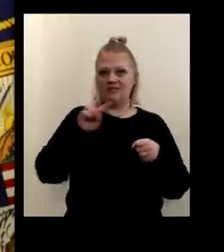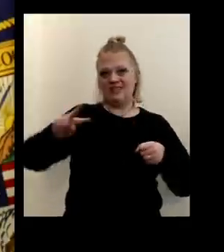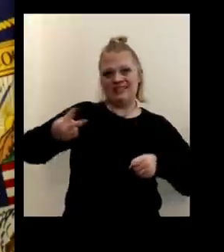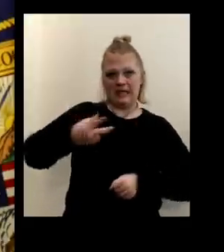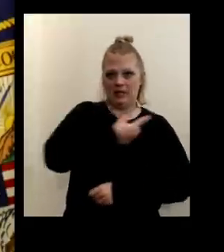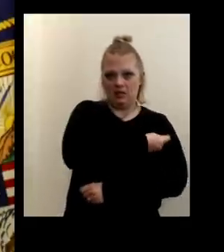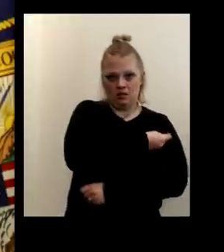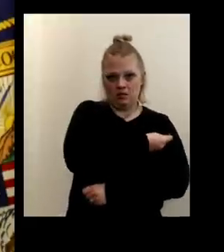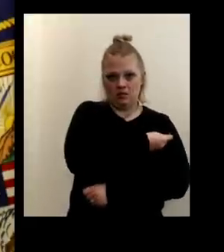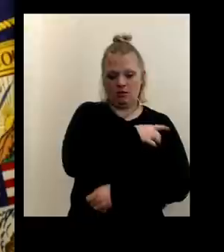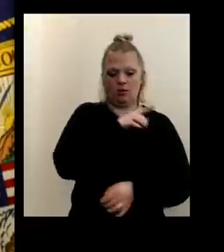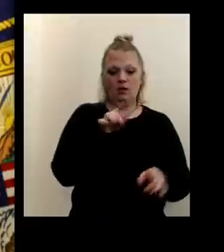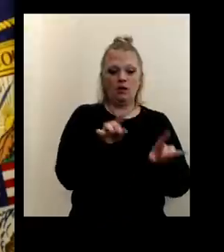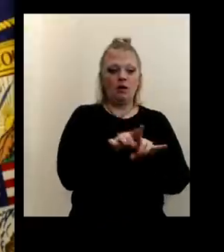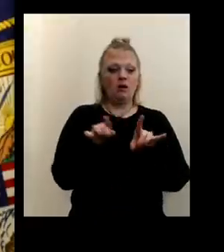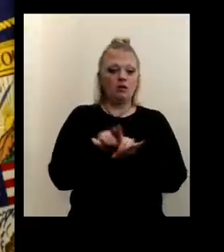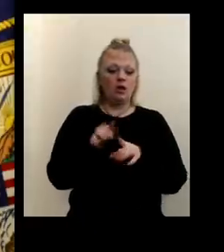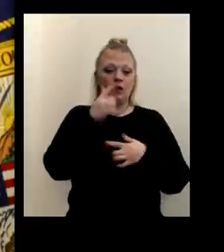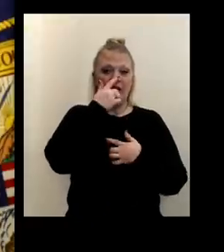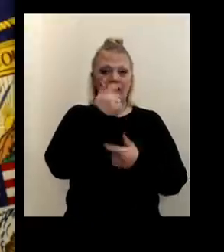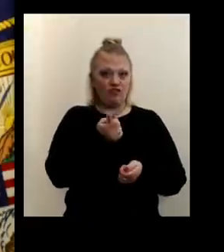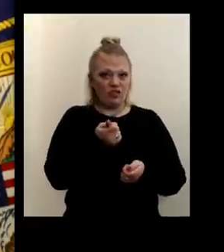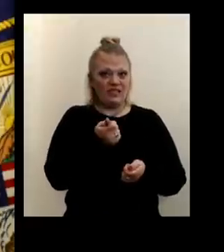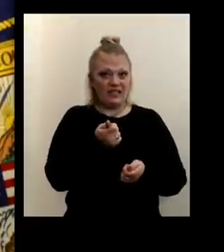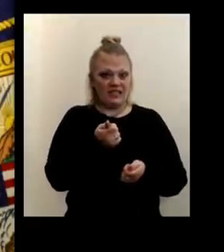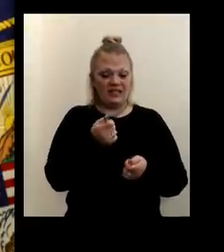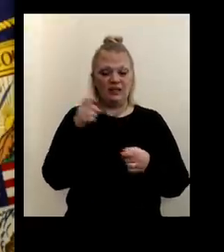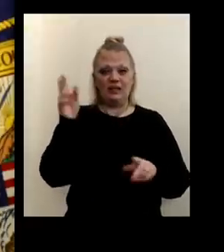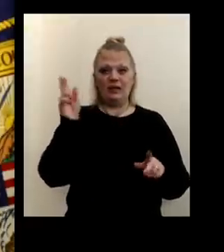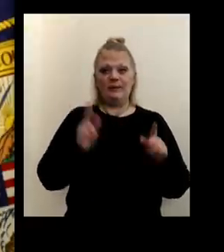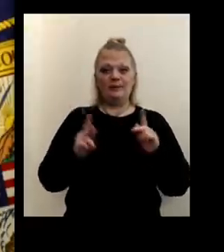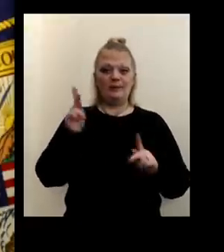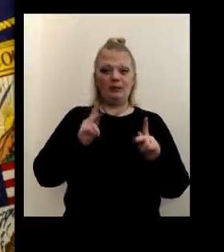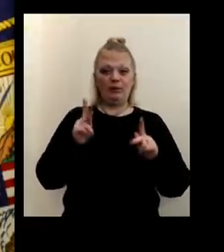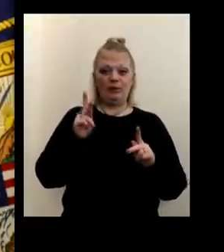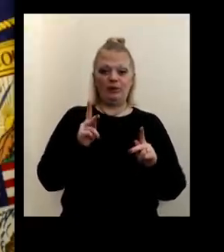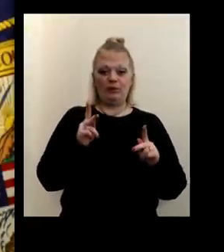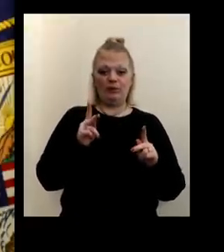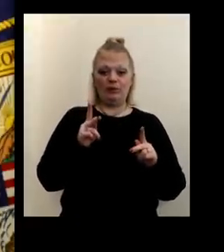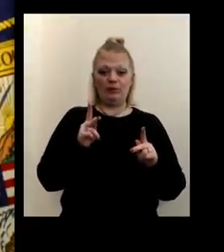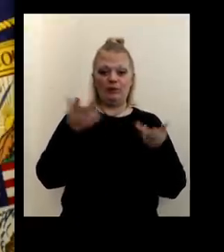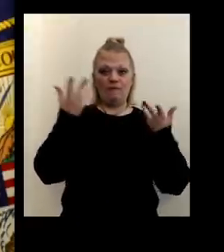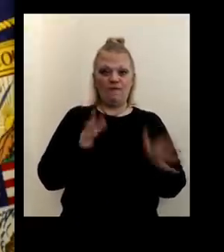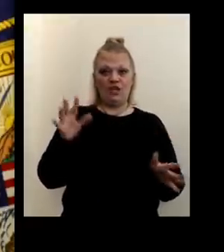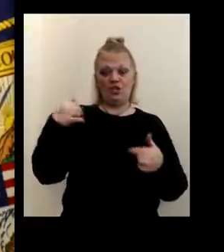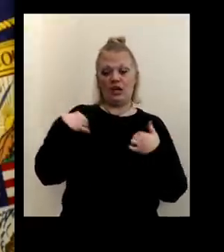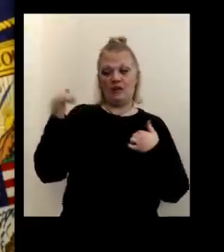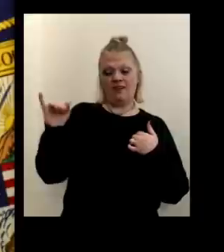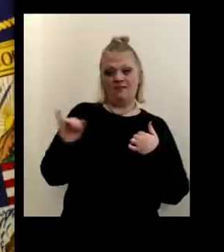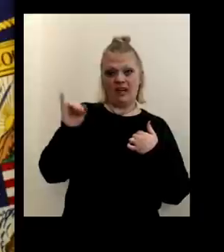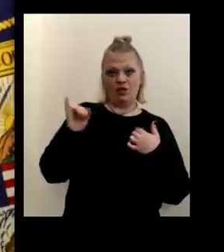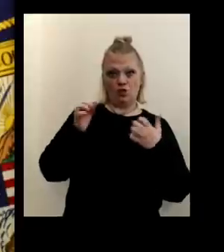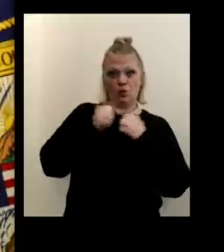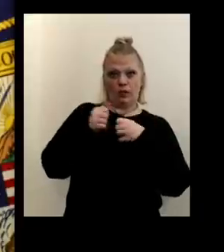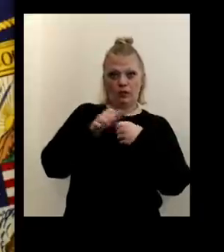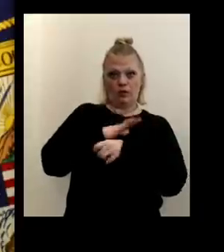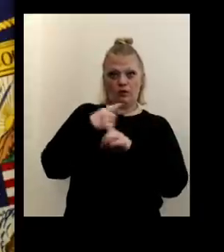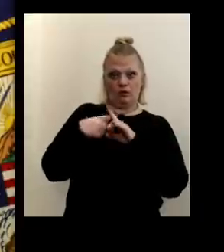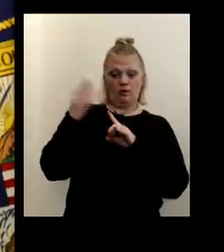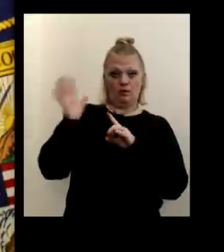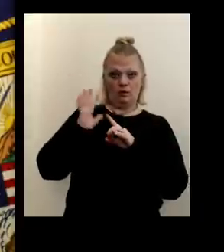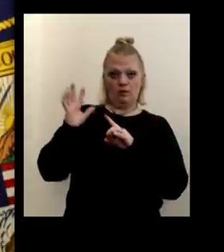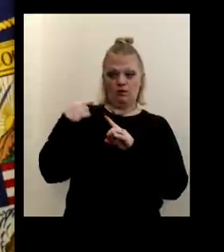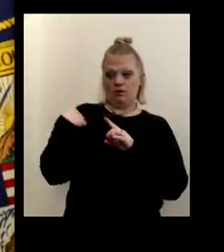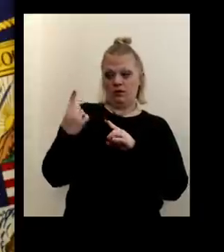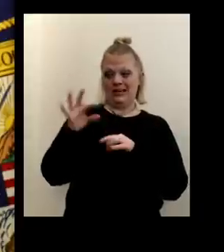dose. Also, um, interesting that, uh, people who have been infected with COVID-19, um, in the past